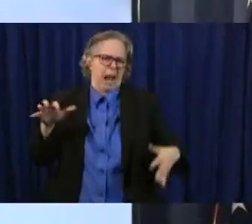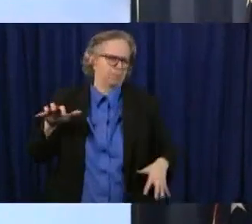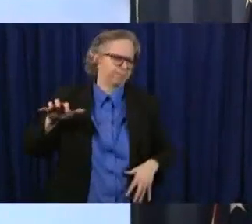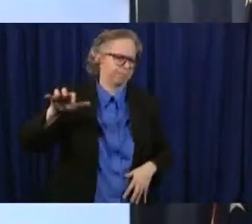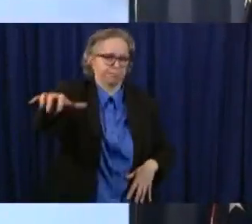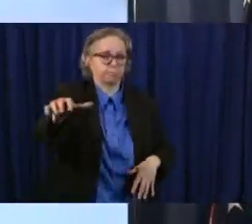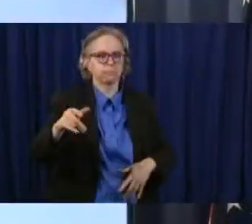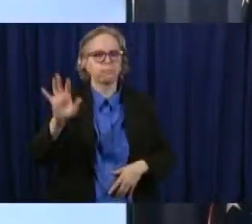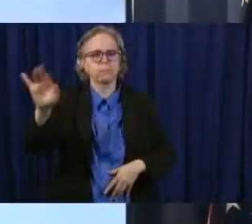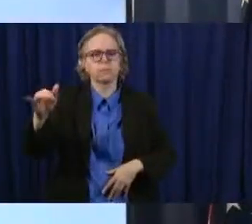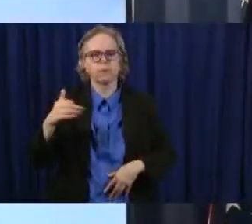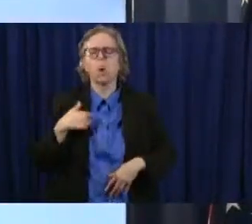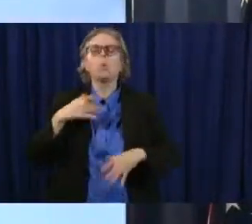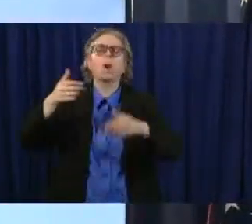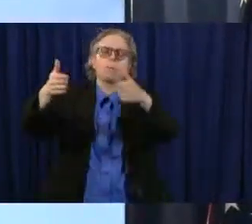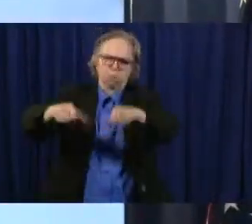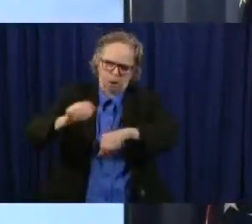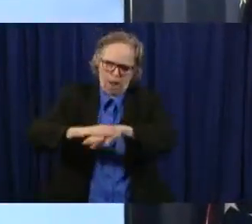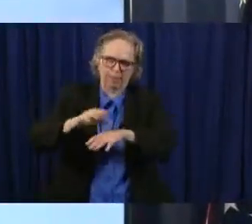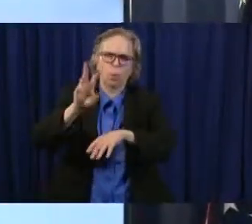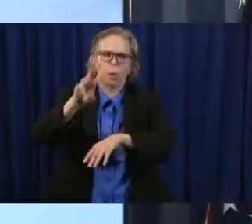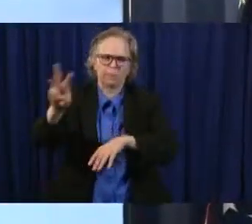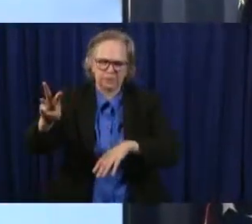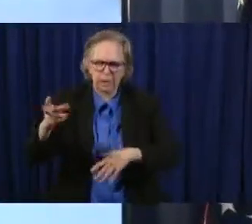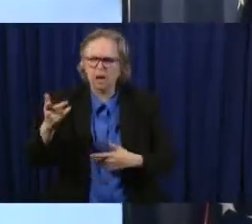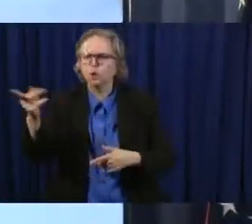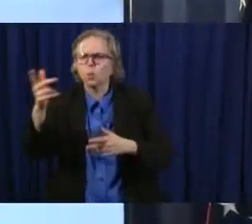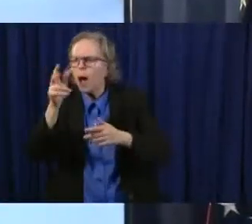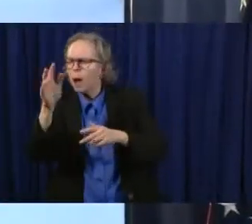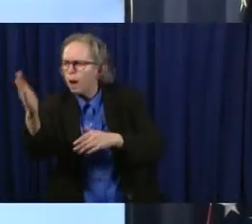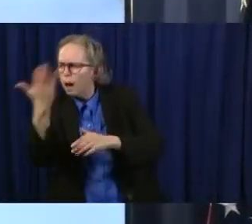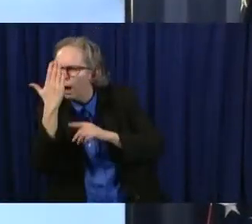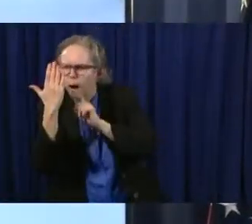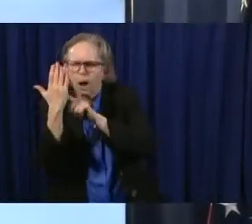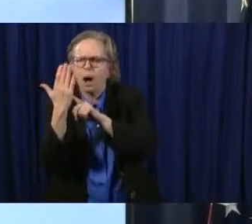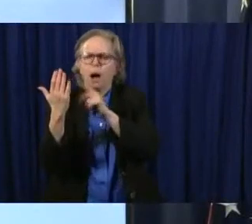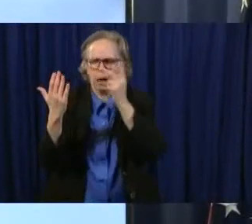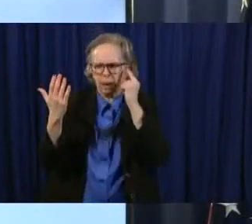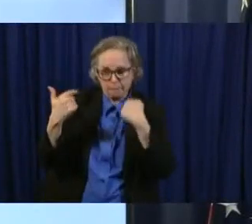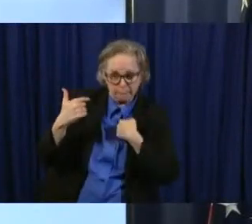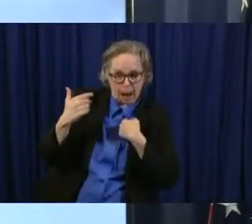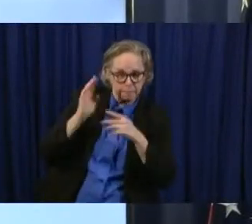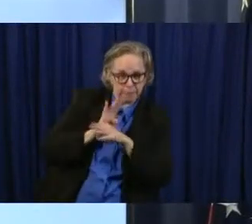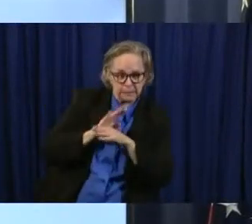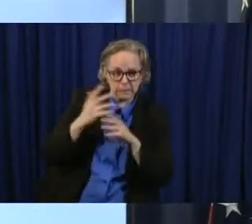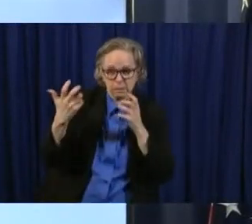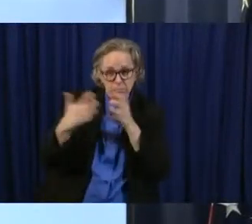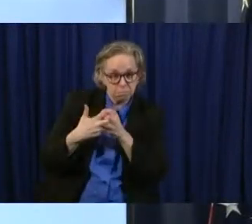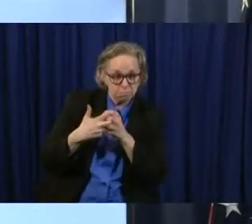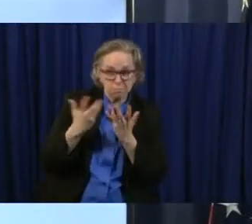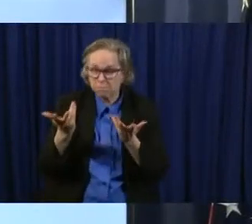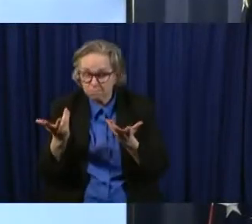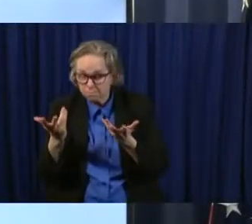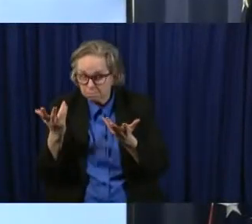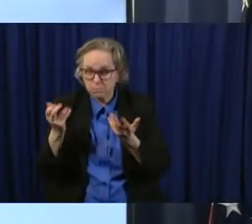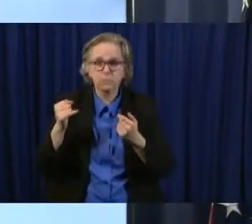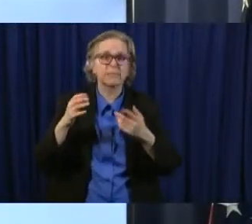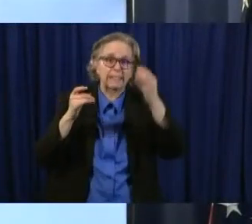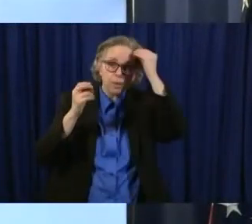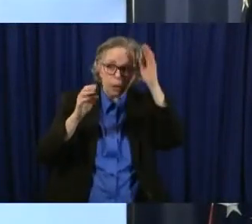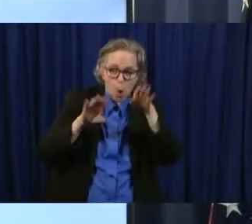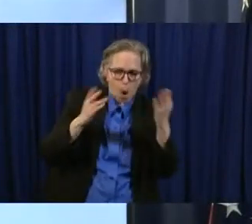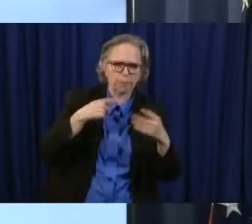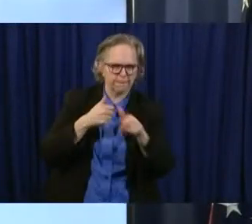and, and up on the web page and any, any manufacturing company who's looking at that May 4th date, distribution company, construction